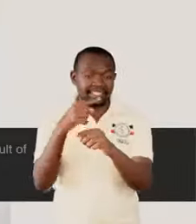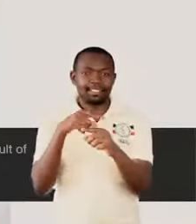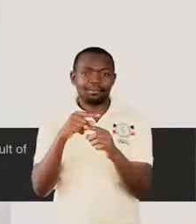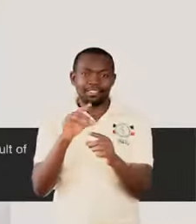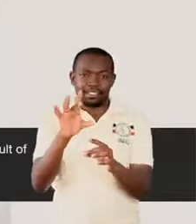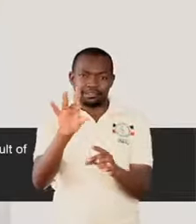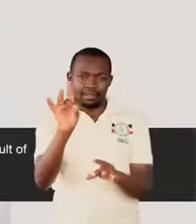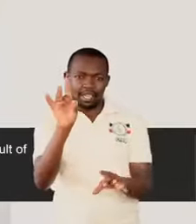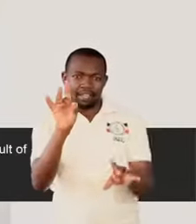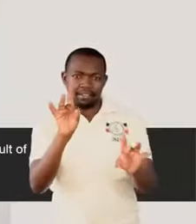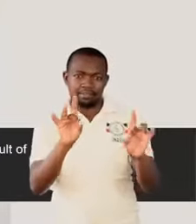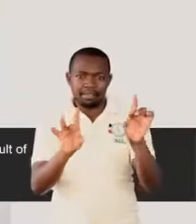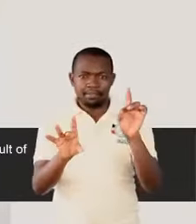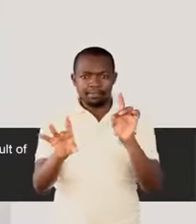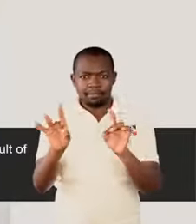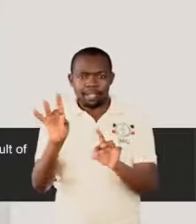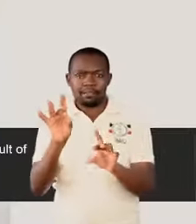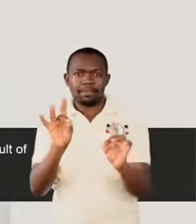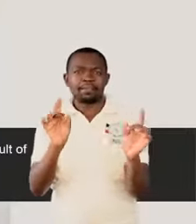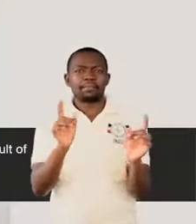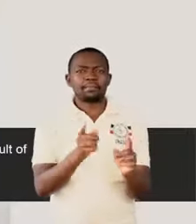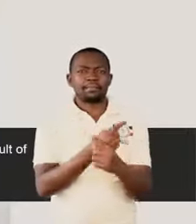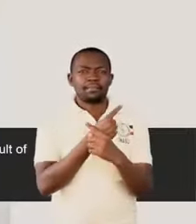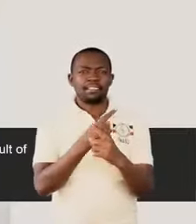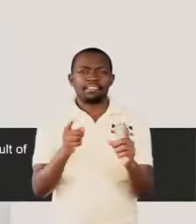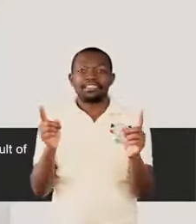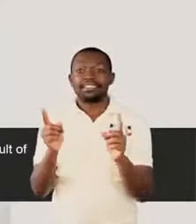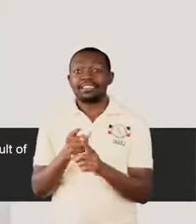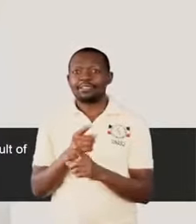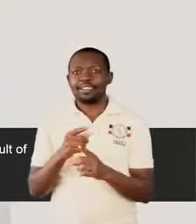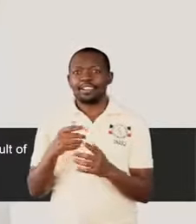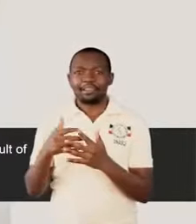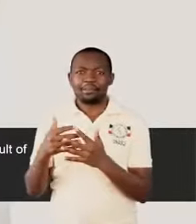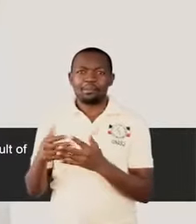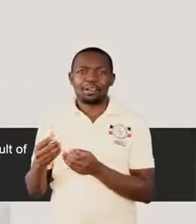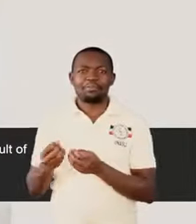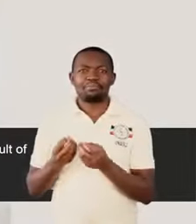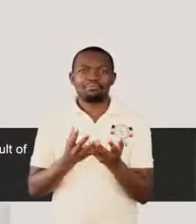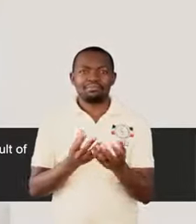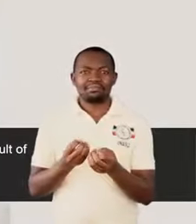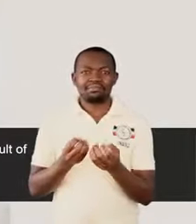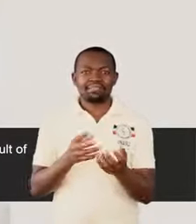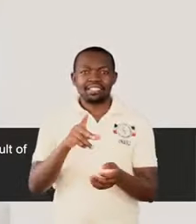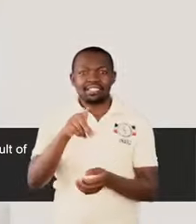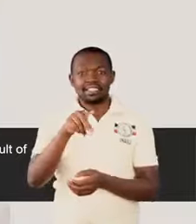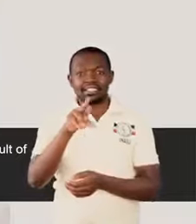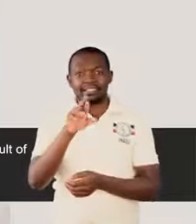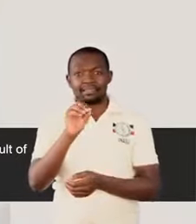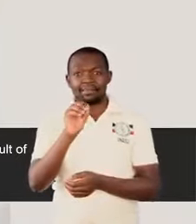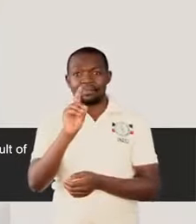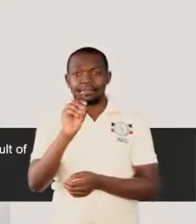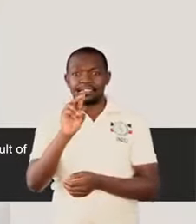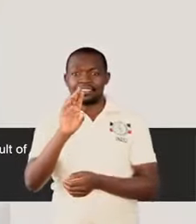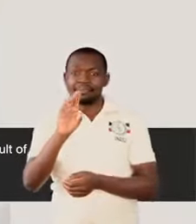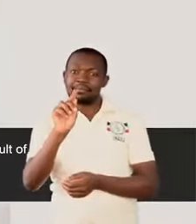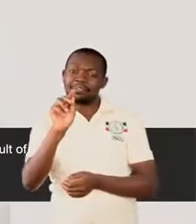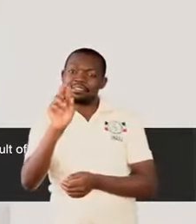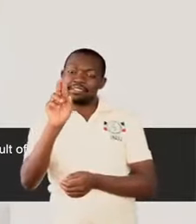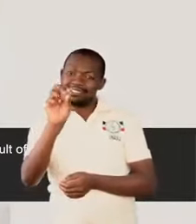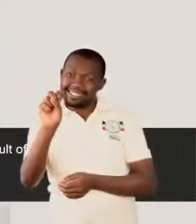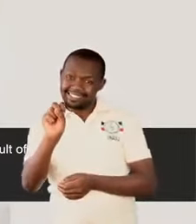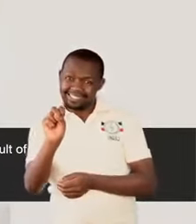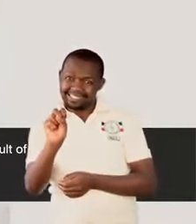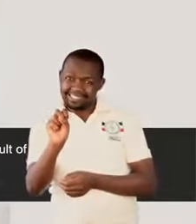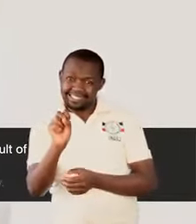the different products made as a result of the study of chemistry. And also,